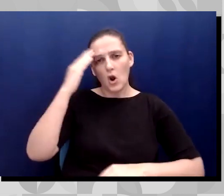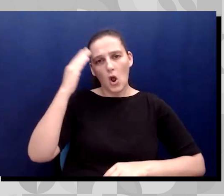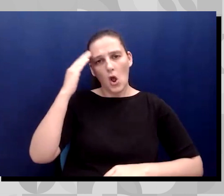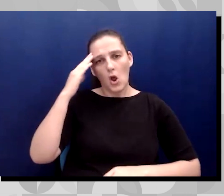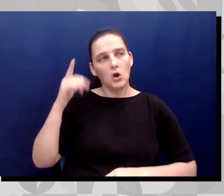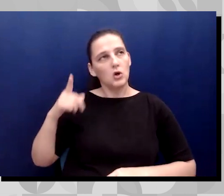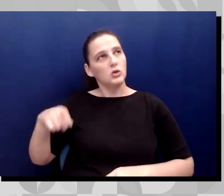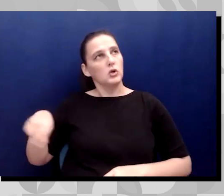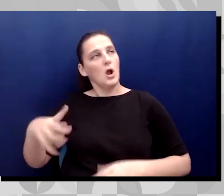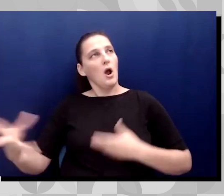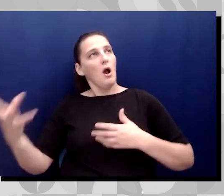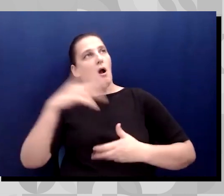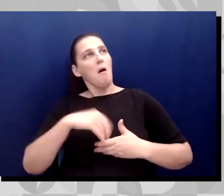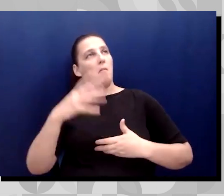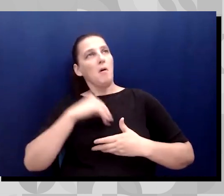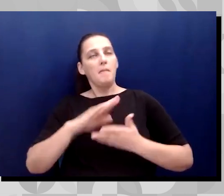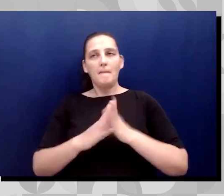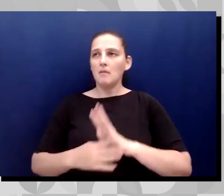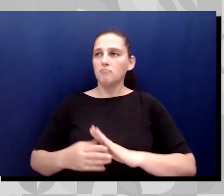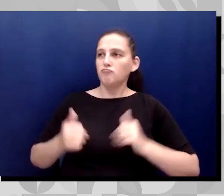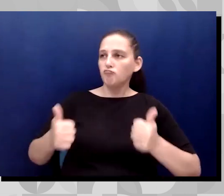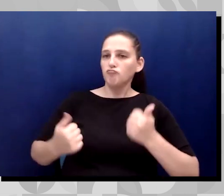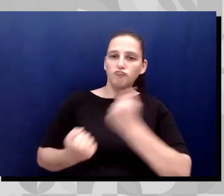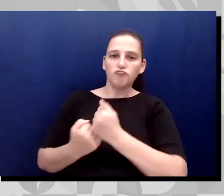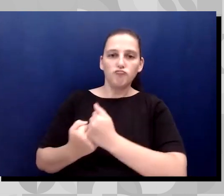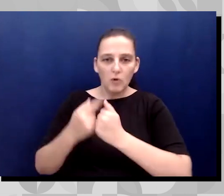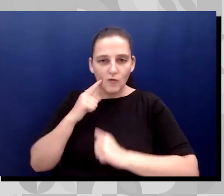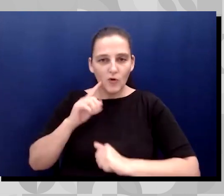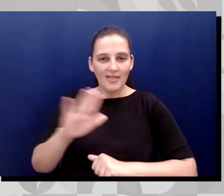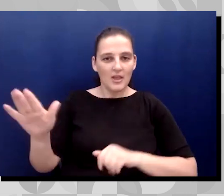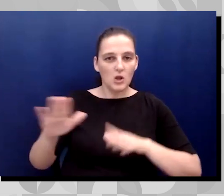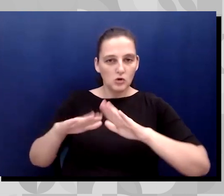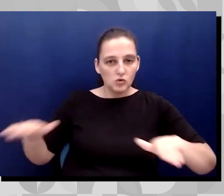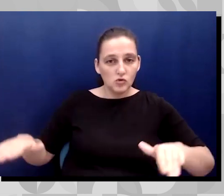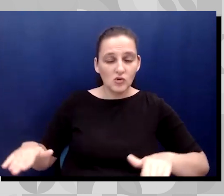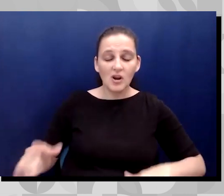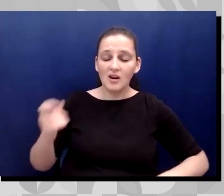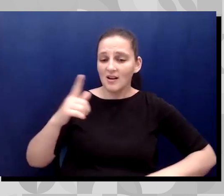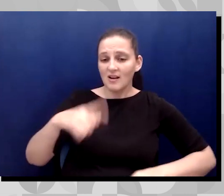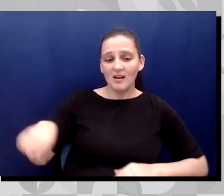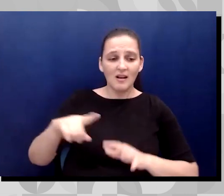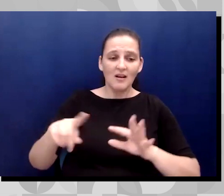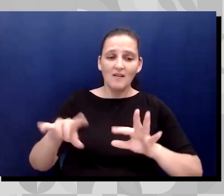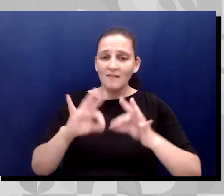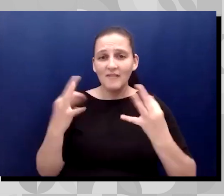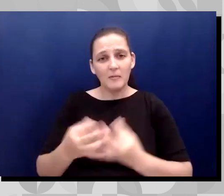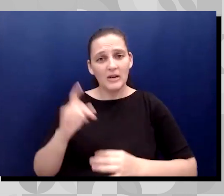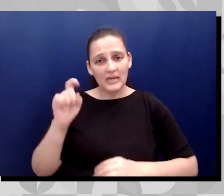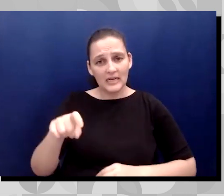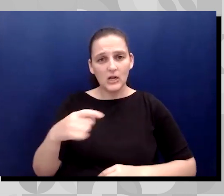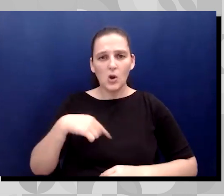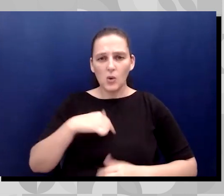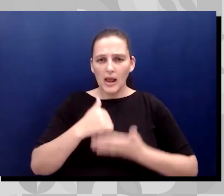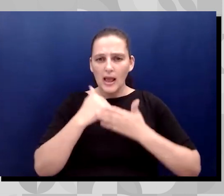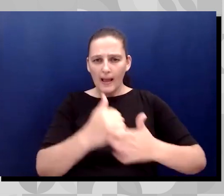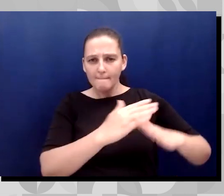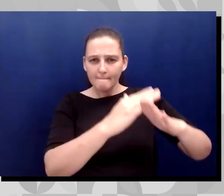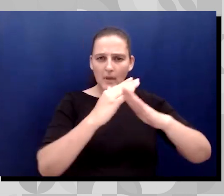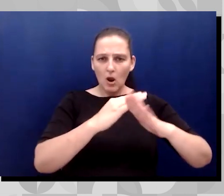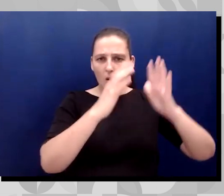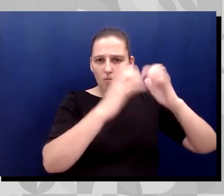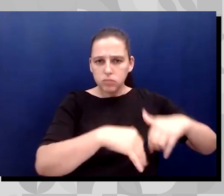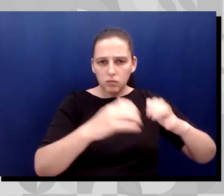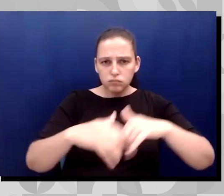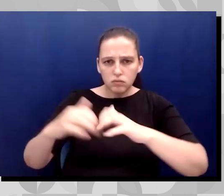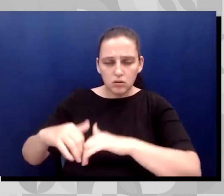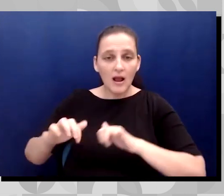children. That's one of the main things that our families truly need. Not only are we breaking barriers by providing them with information in